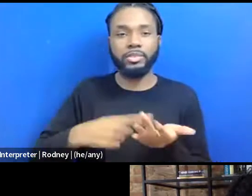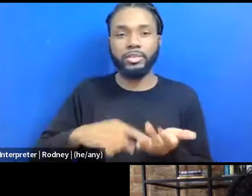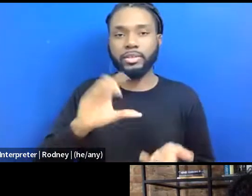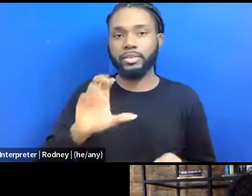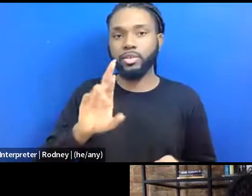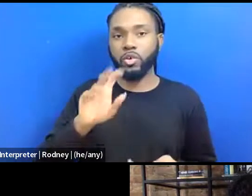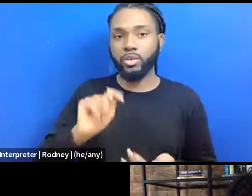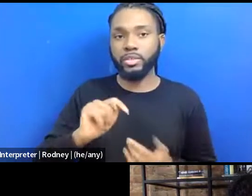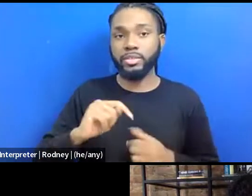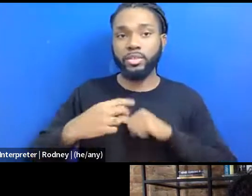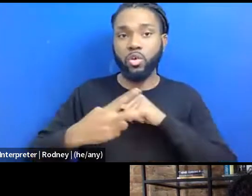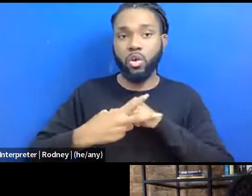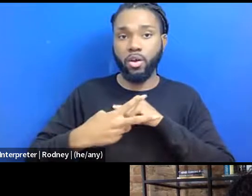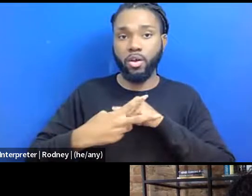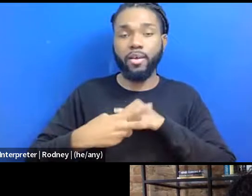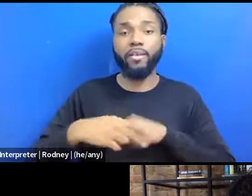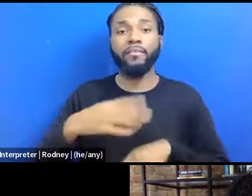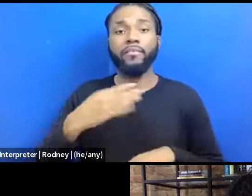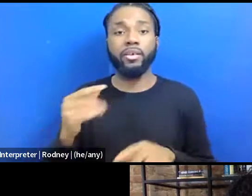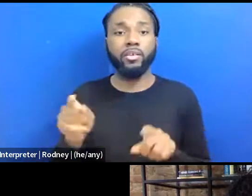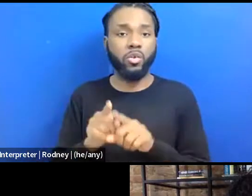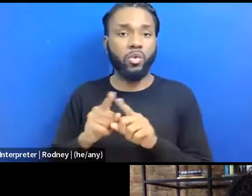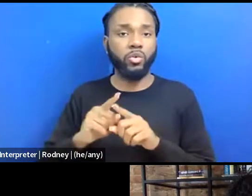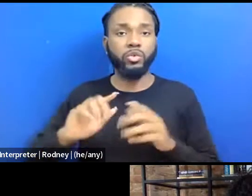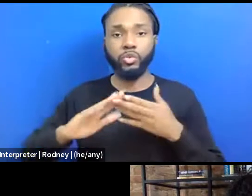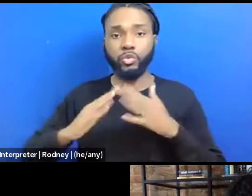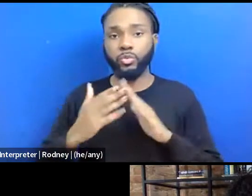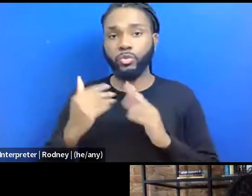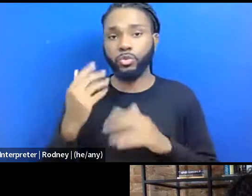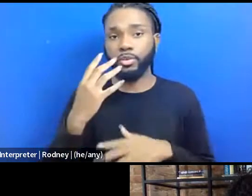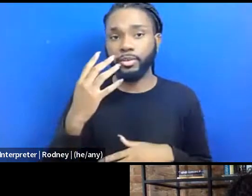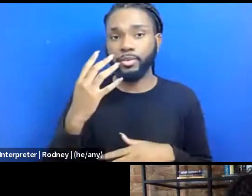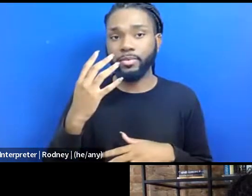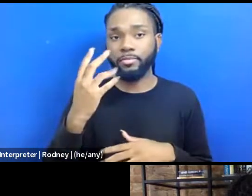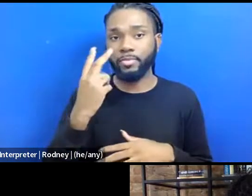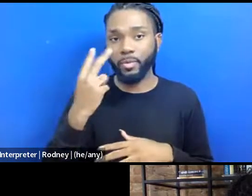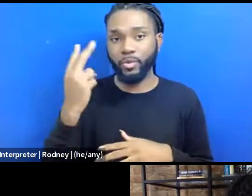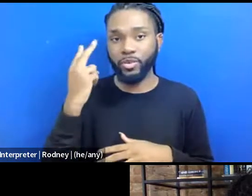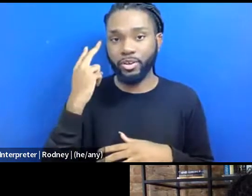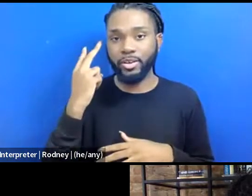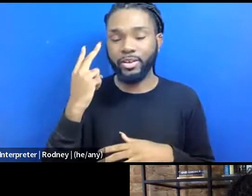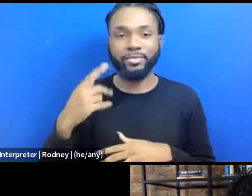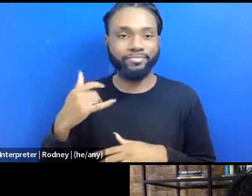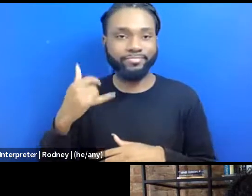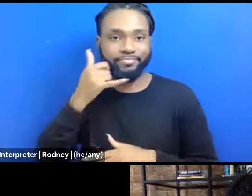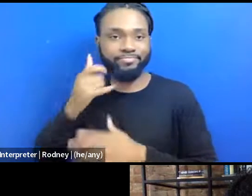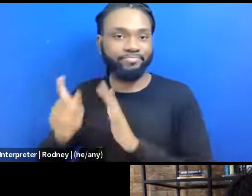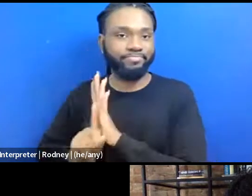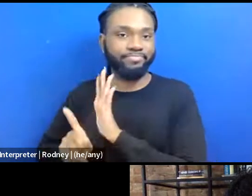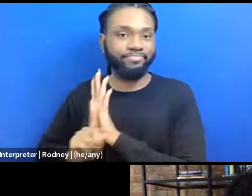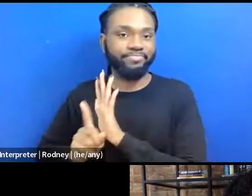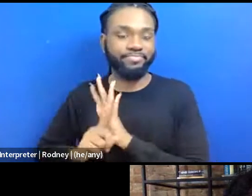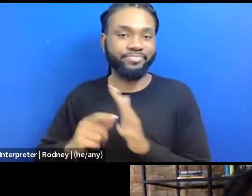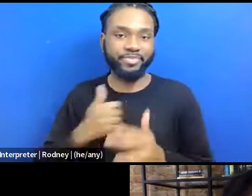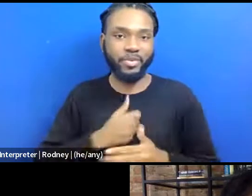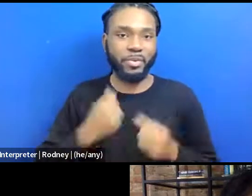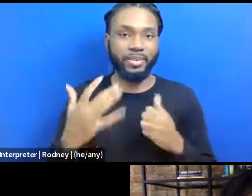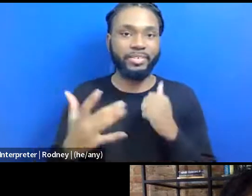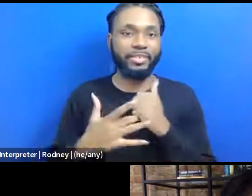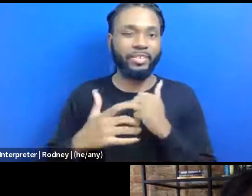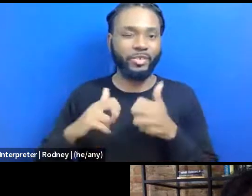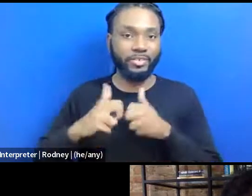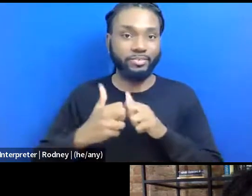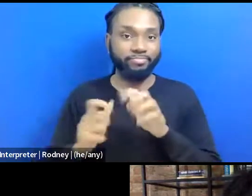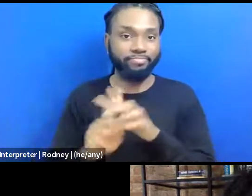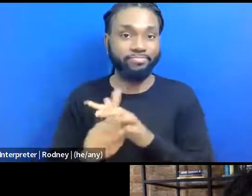archives and community memory. Just having so many technical situations. I wanted to